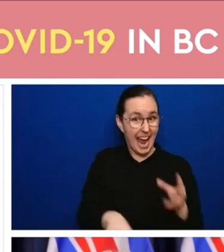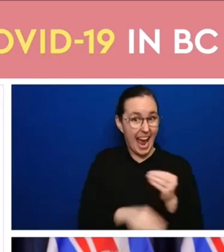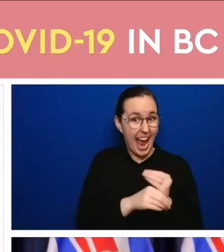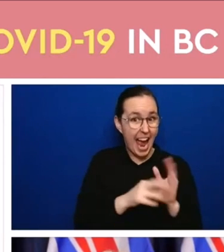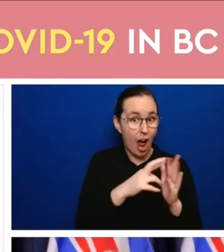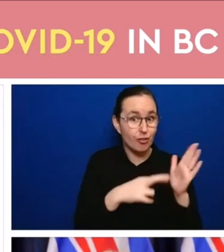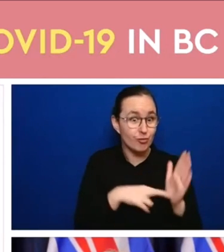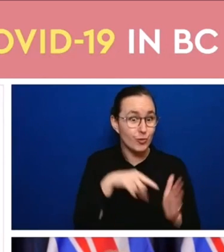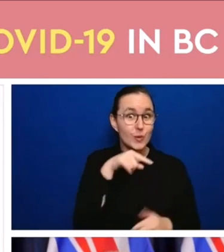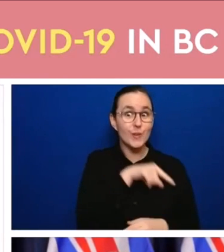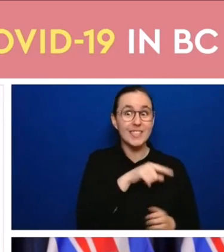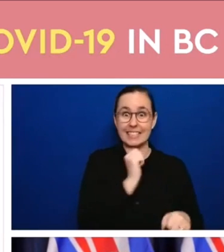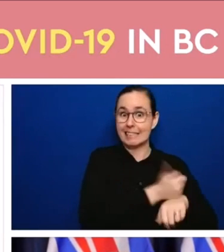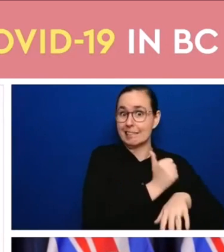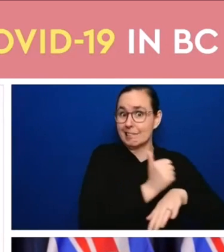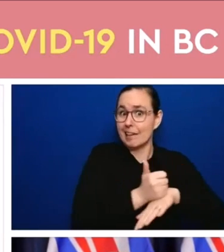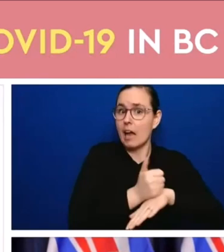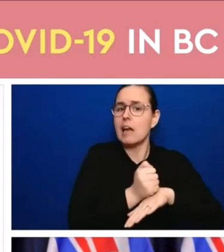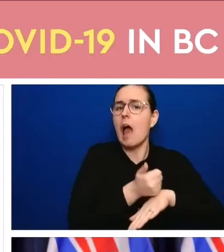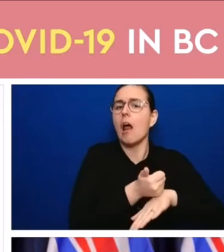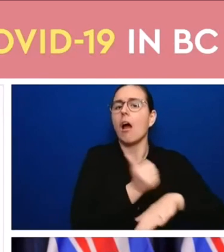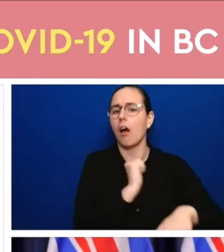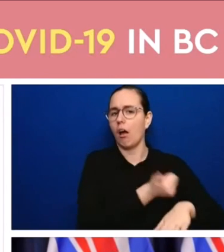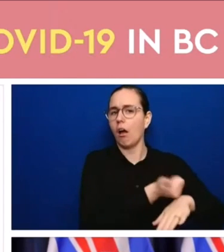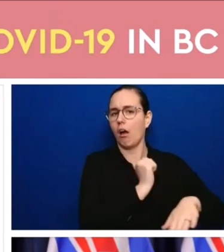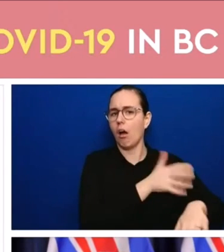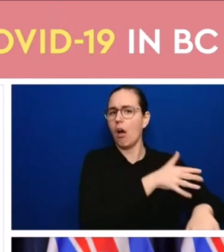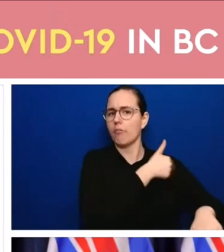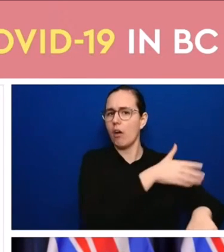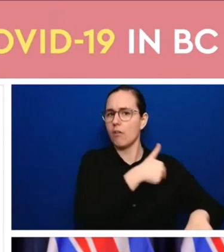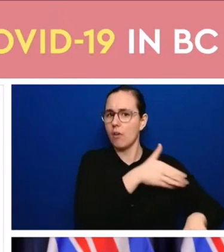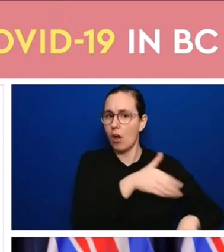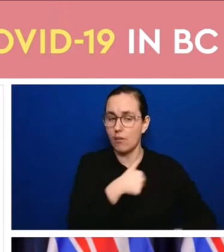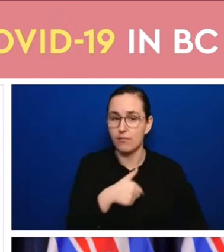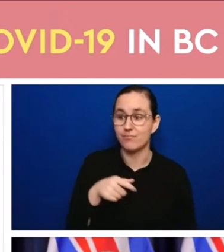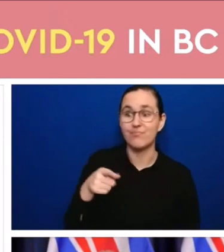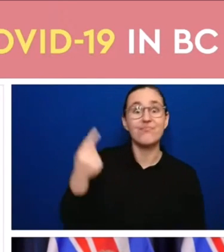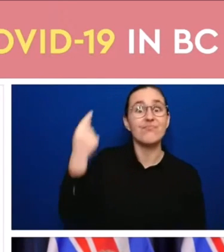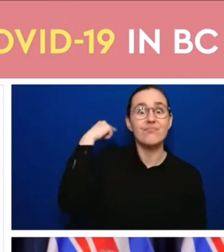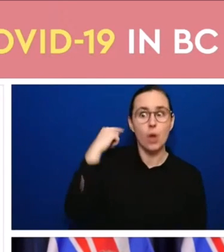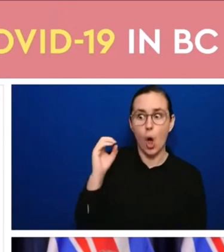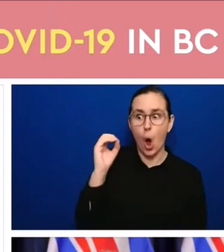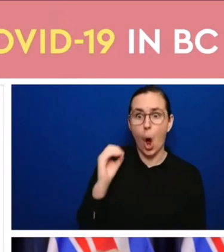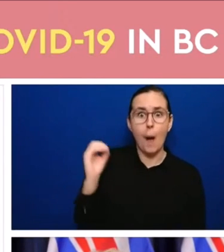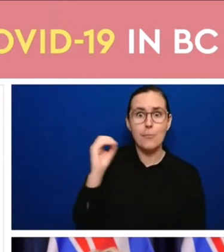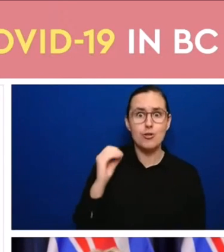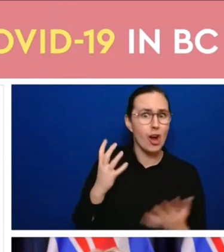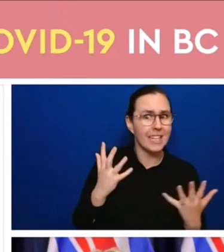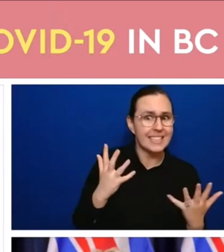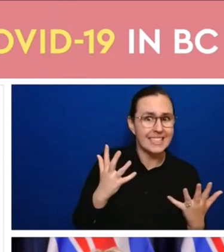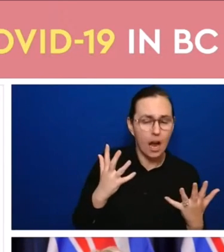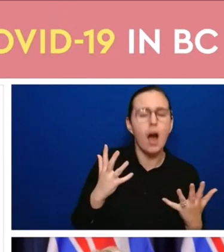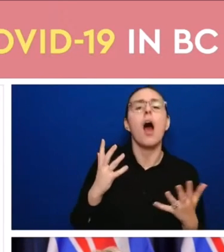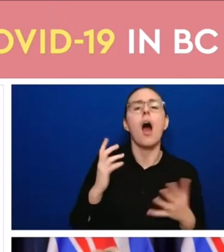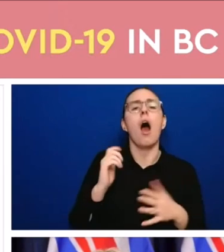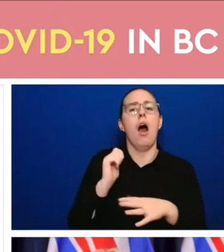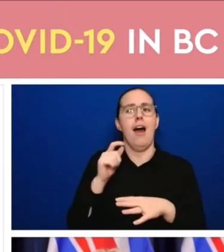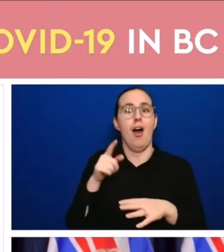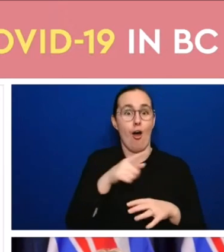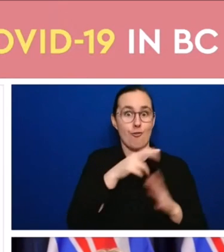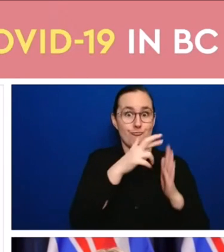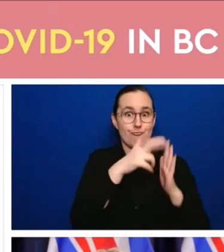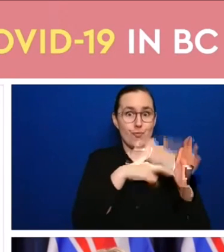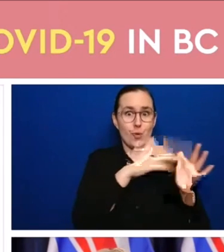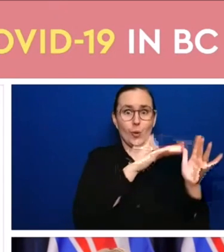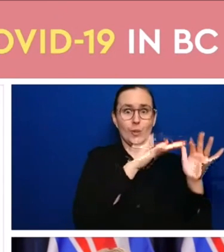trying to understand the impact that Omicron is going to have so our next slide ensuring a balance and easing